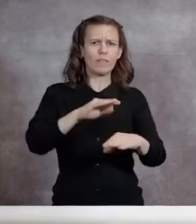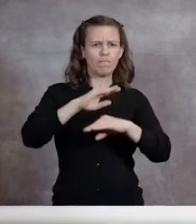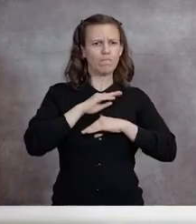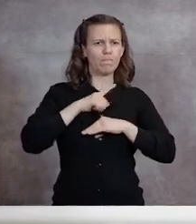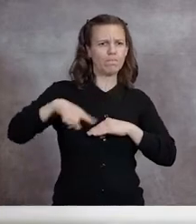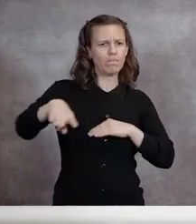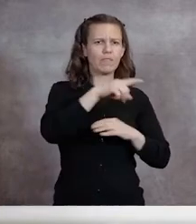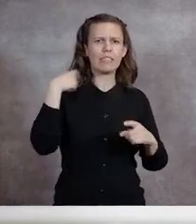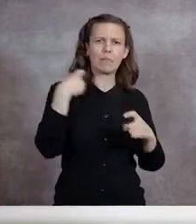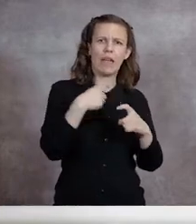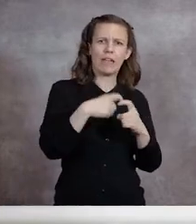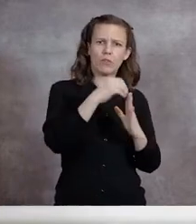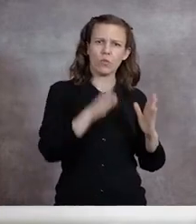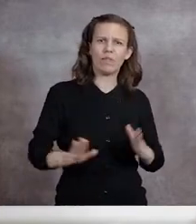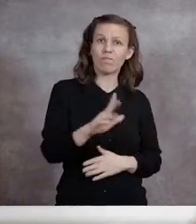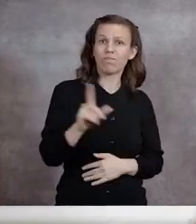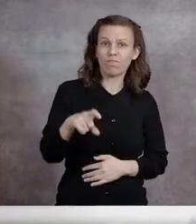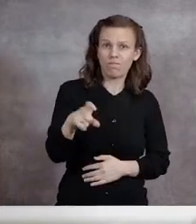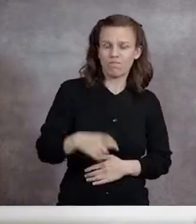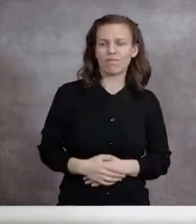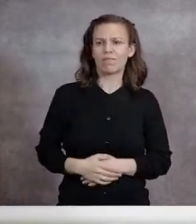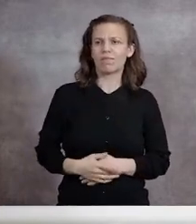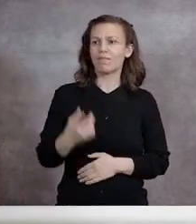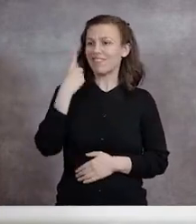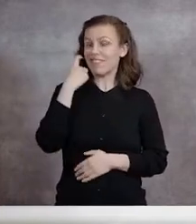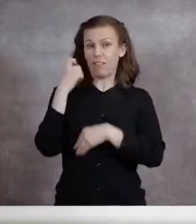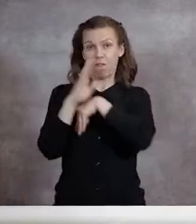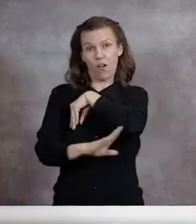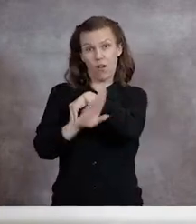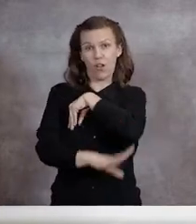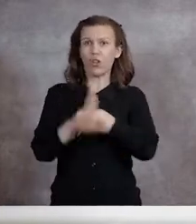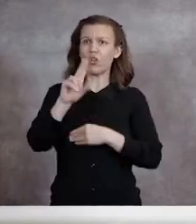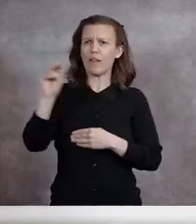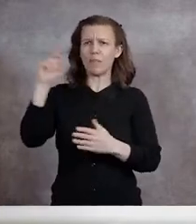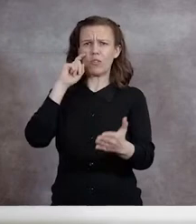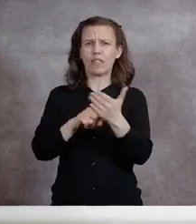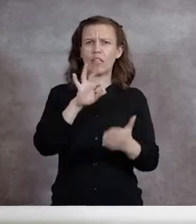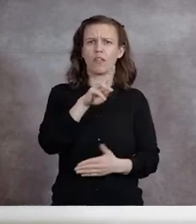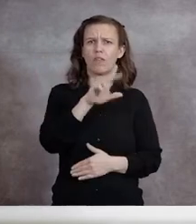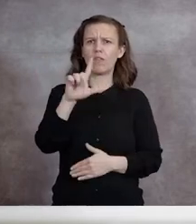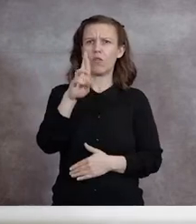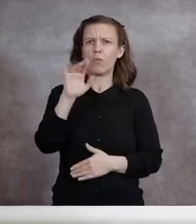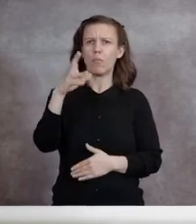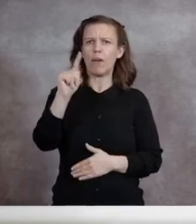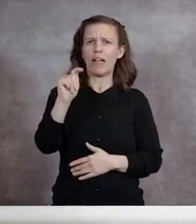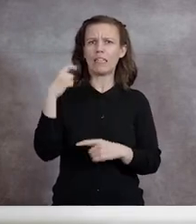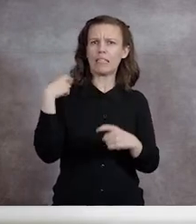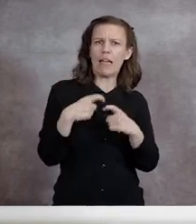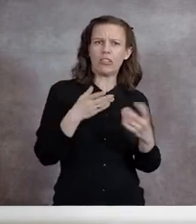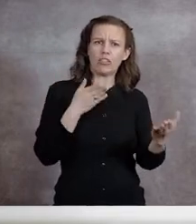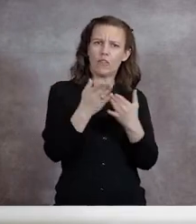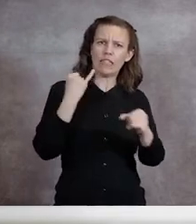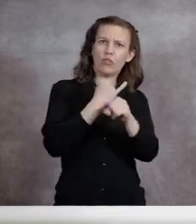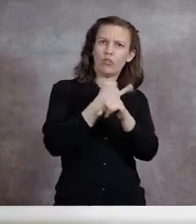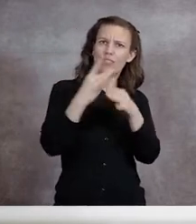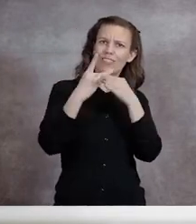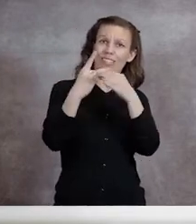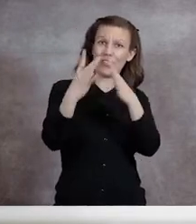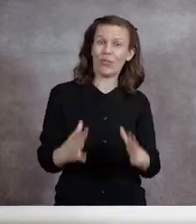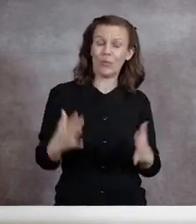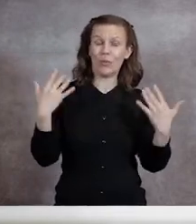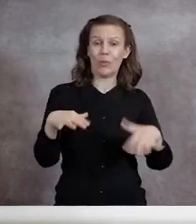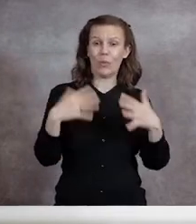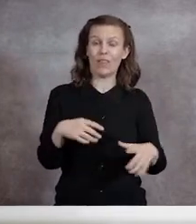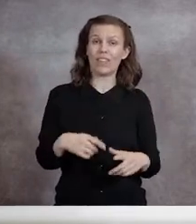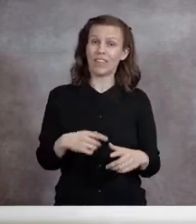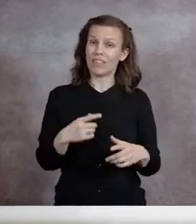students. In the fall, UNM was recognized as a Fulbright Hispanic-serving institution leader, one of only